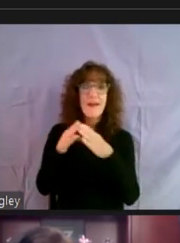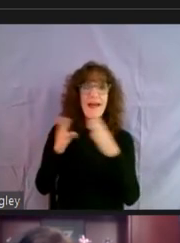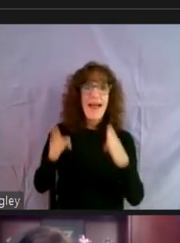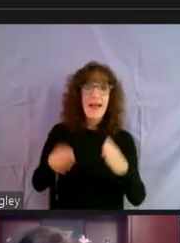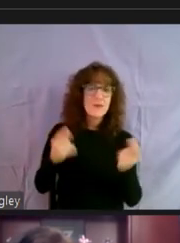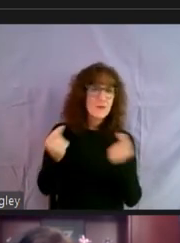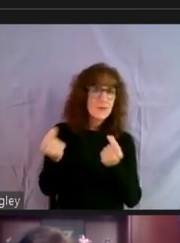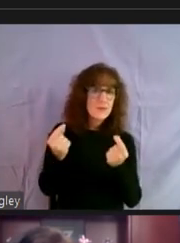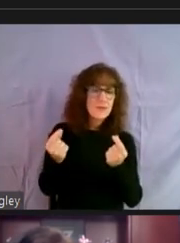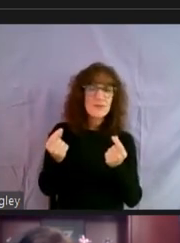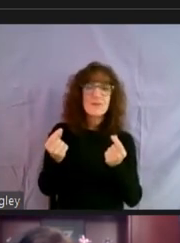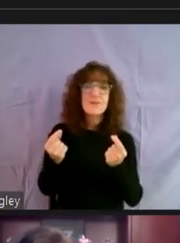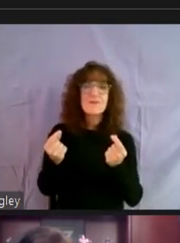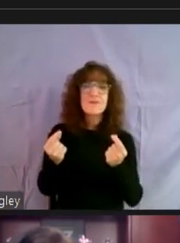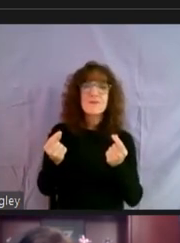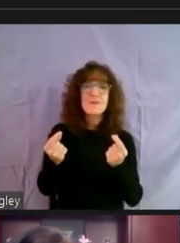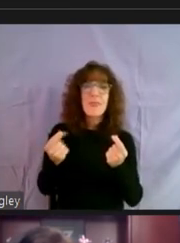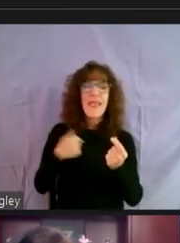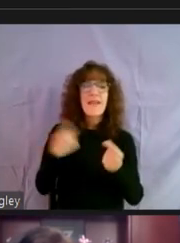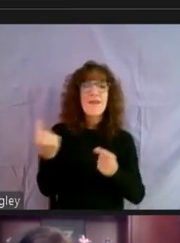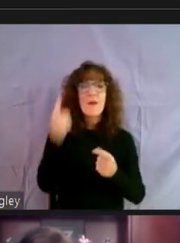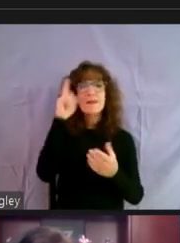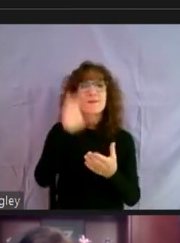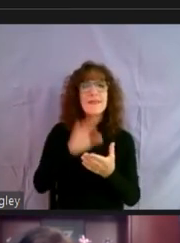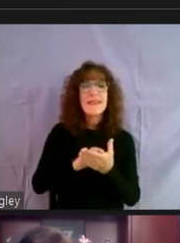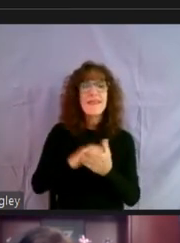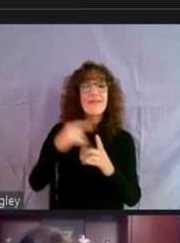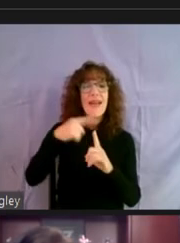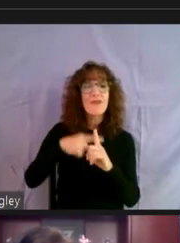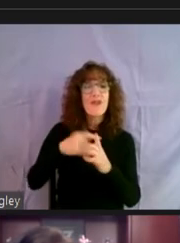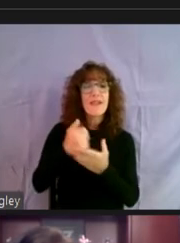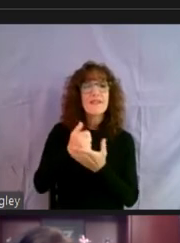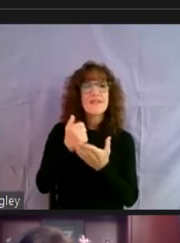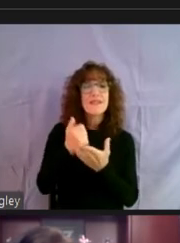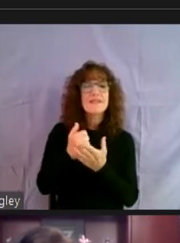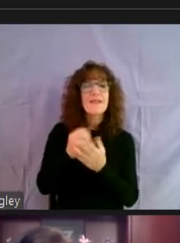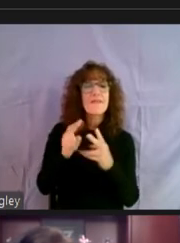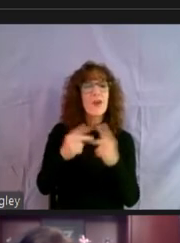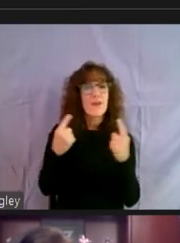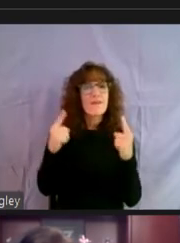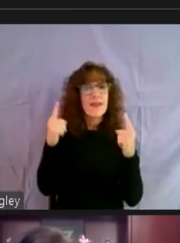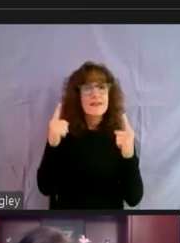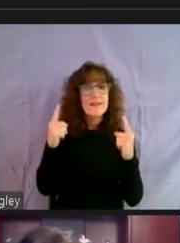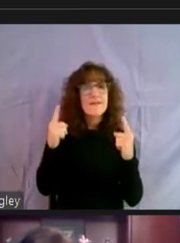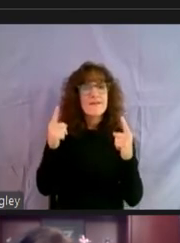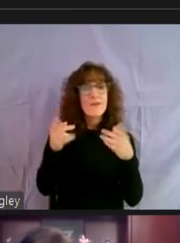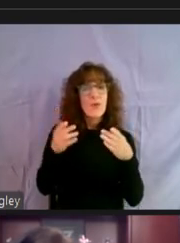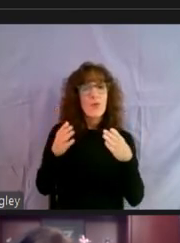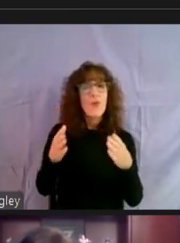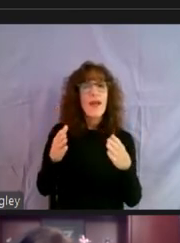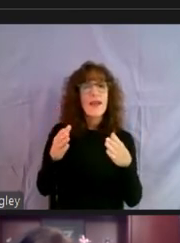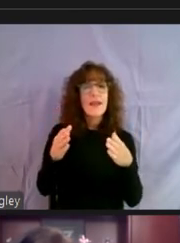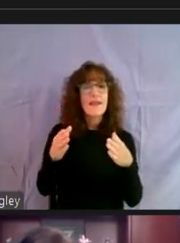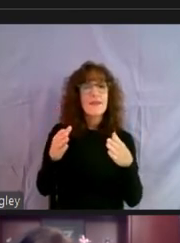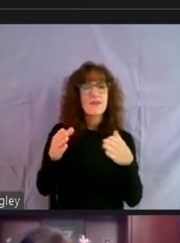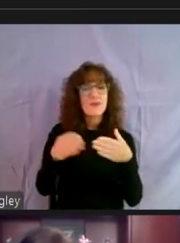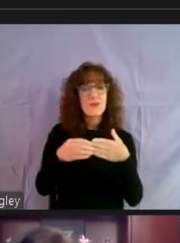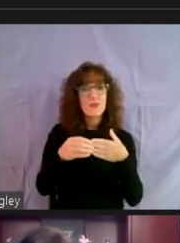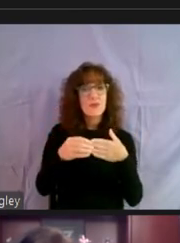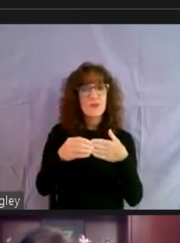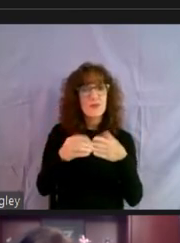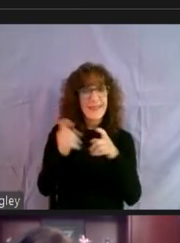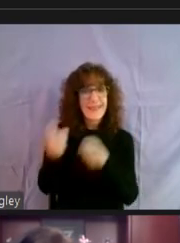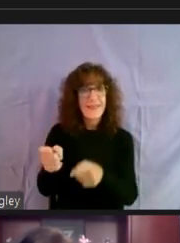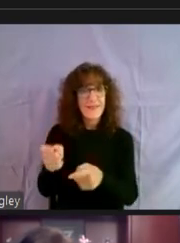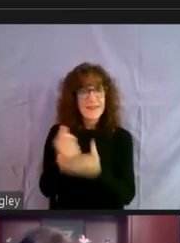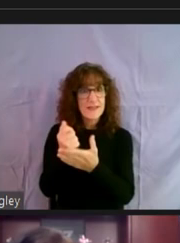And, and, um, I've always believed that rental assistance is a pretty effective way to direct assistance to the people where